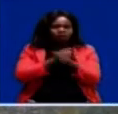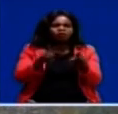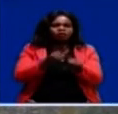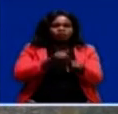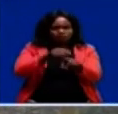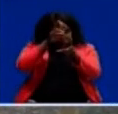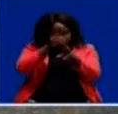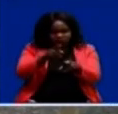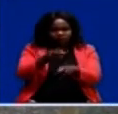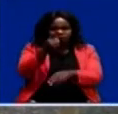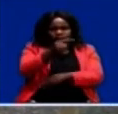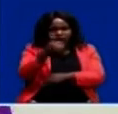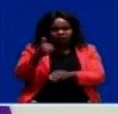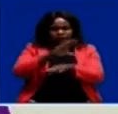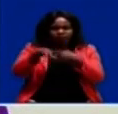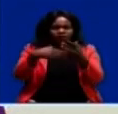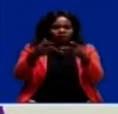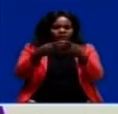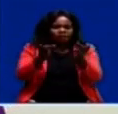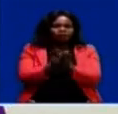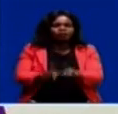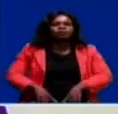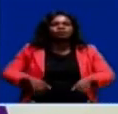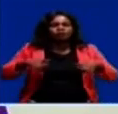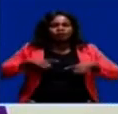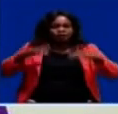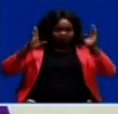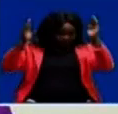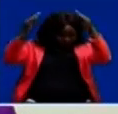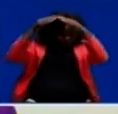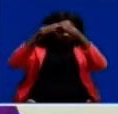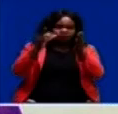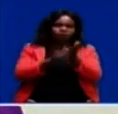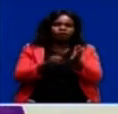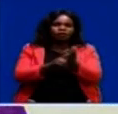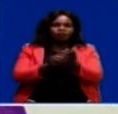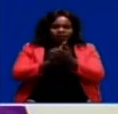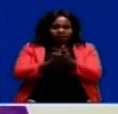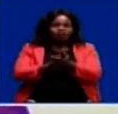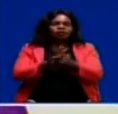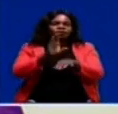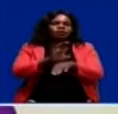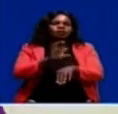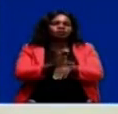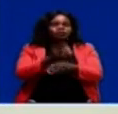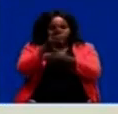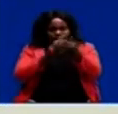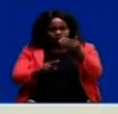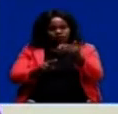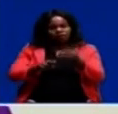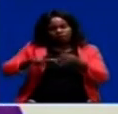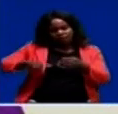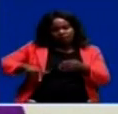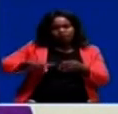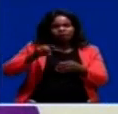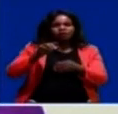in all spheres of life. Archbishop of Lusaka, Alec Panda, laid the mass that was held in honor of the late Mr